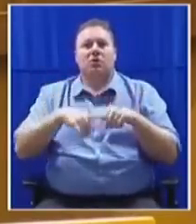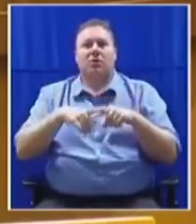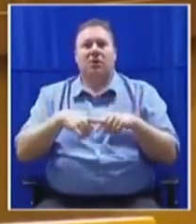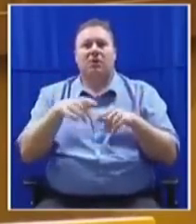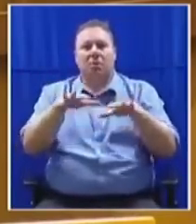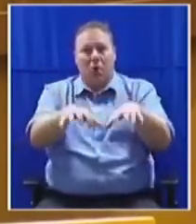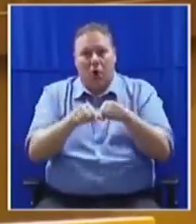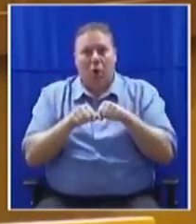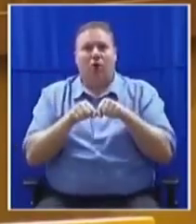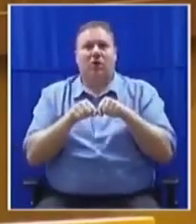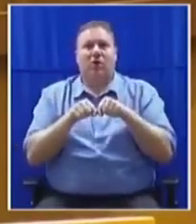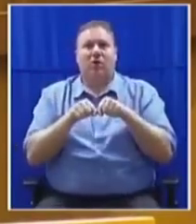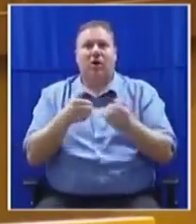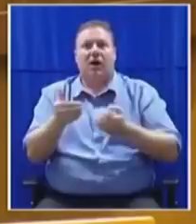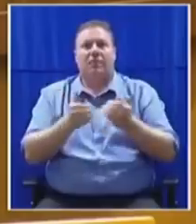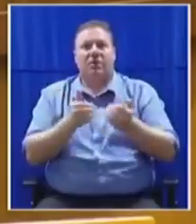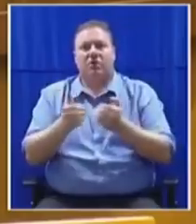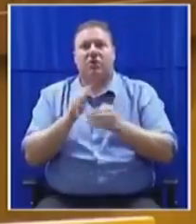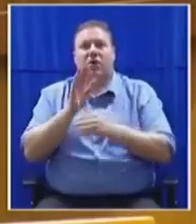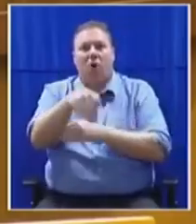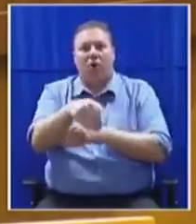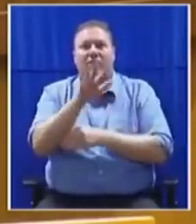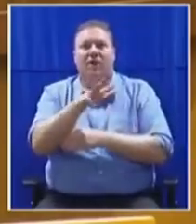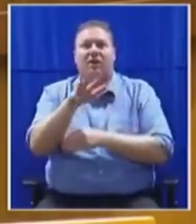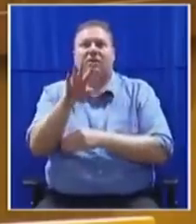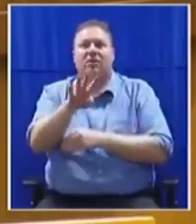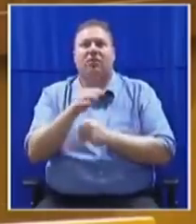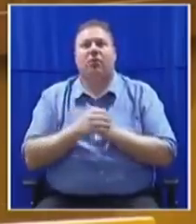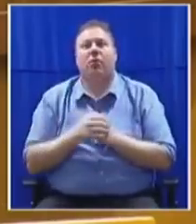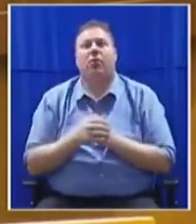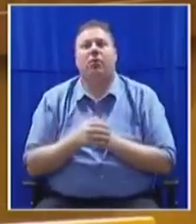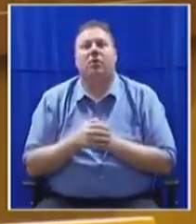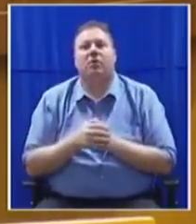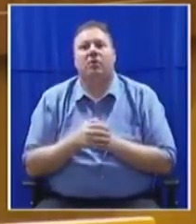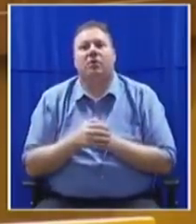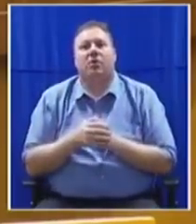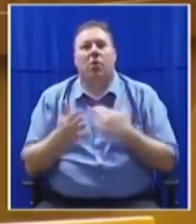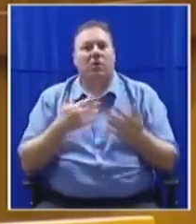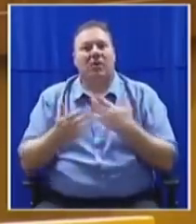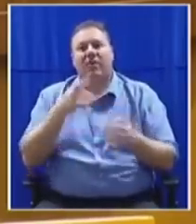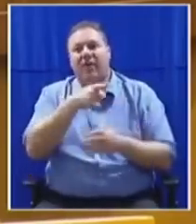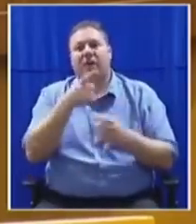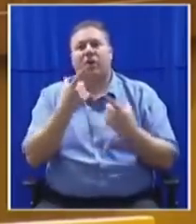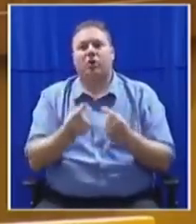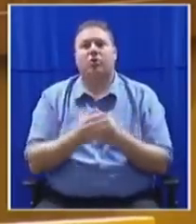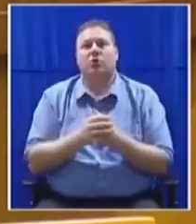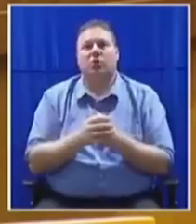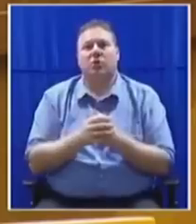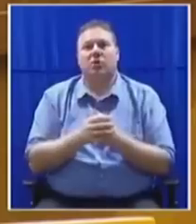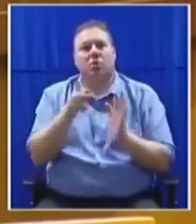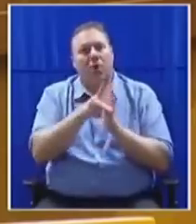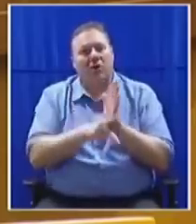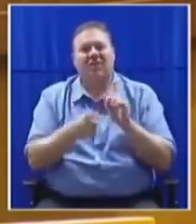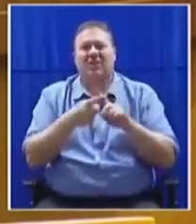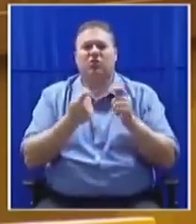administrators in post-1994 setup. So whatever they do, whether it's industrial policy or trade